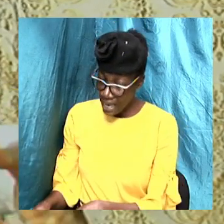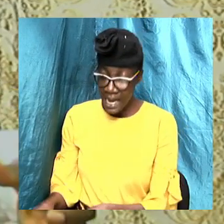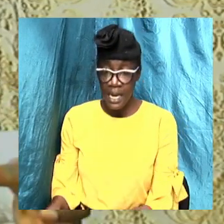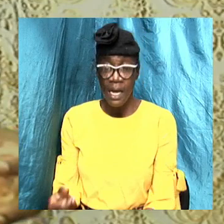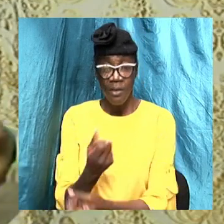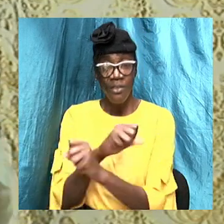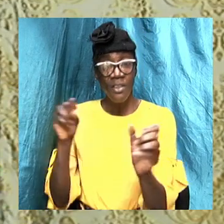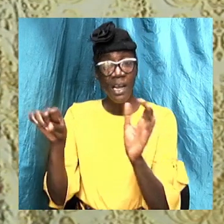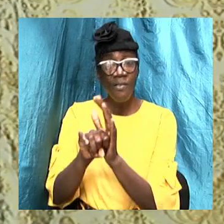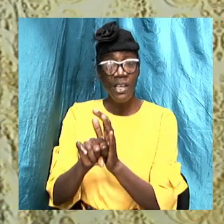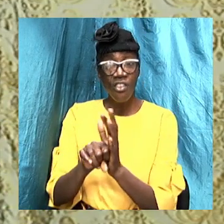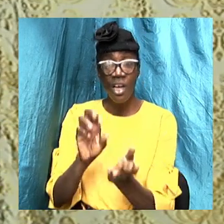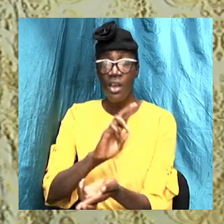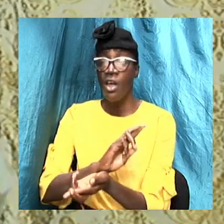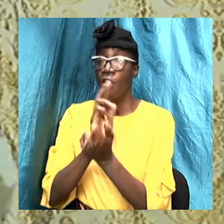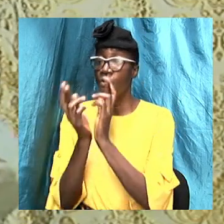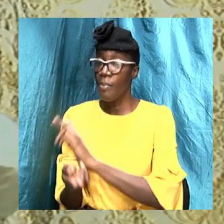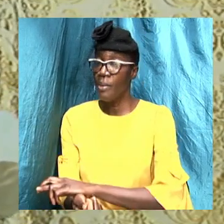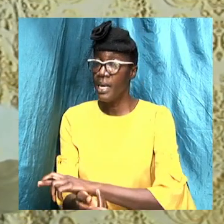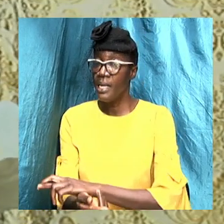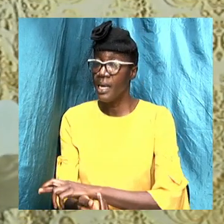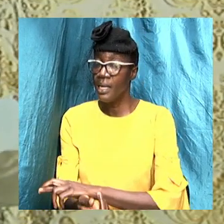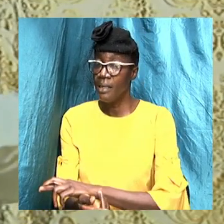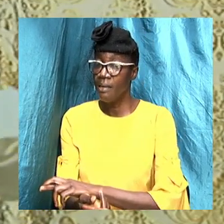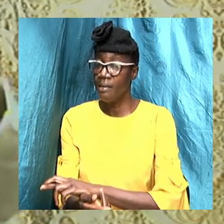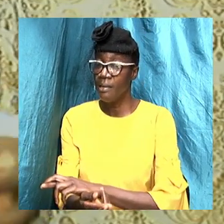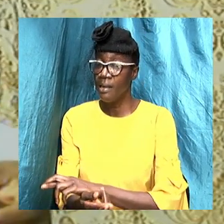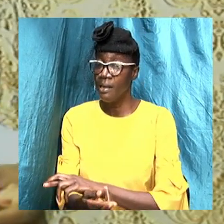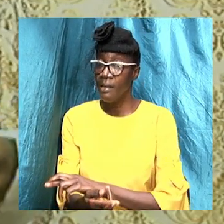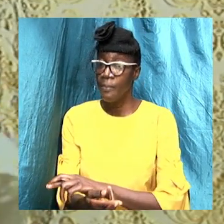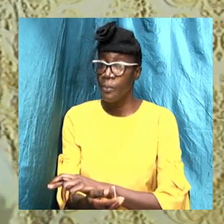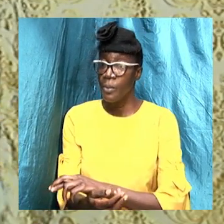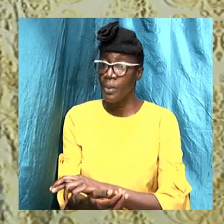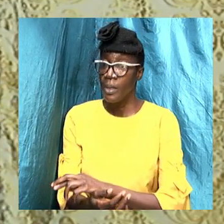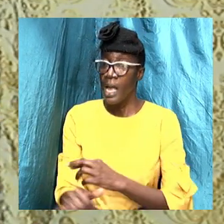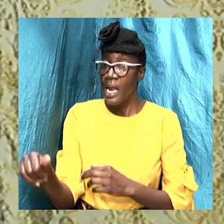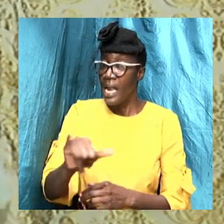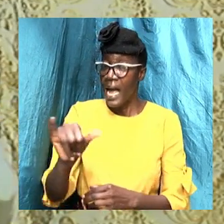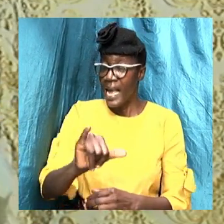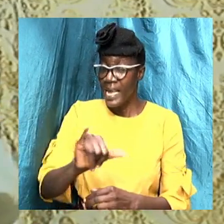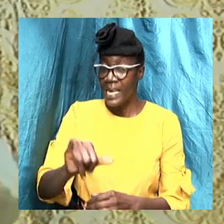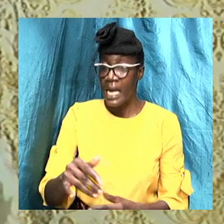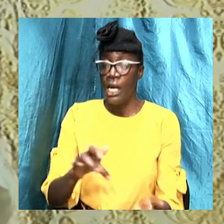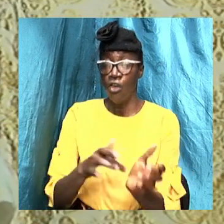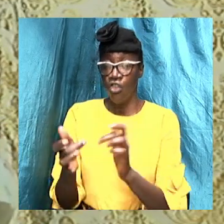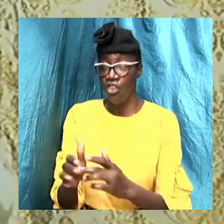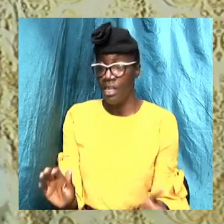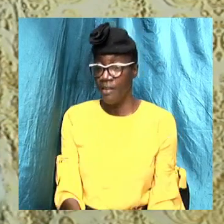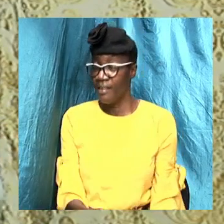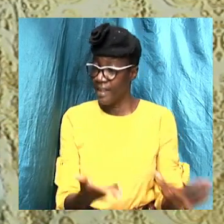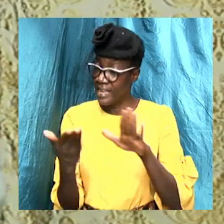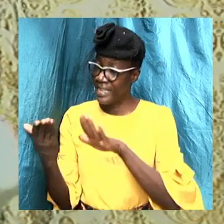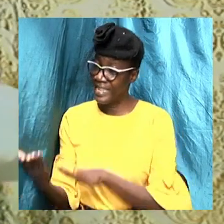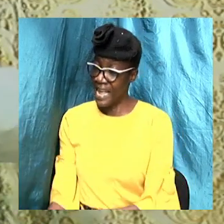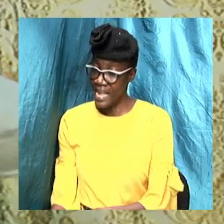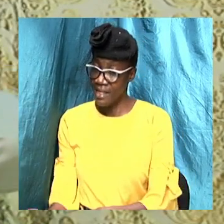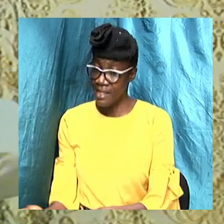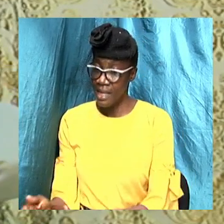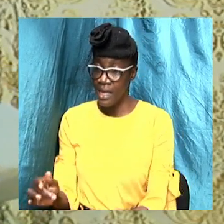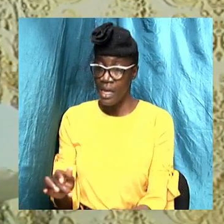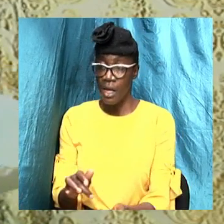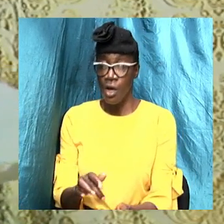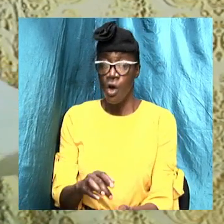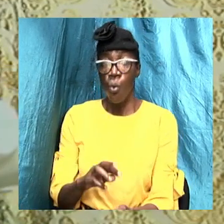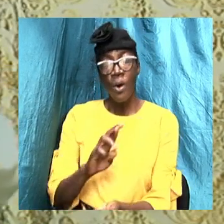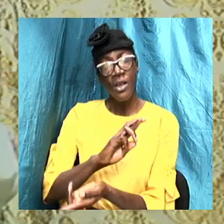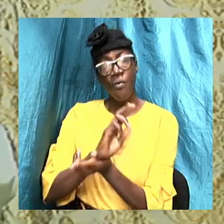repentance repentance is likened unto the death. Jesus died for our sins when we repent of